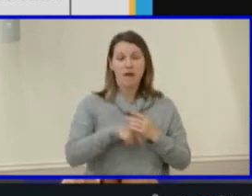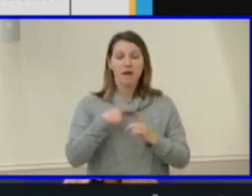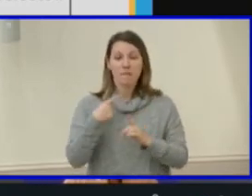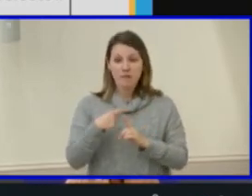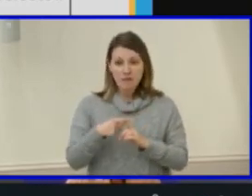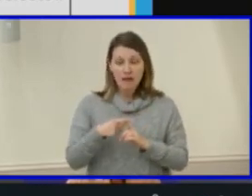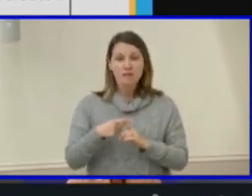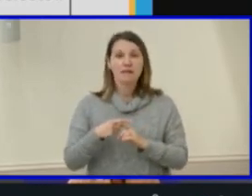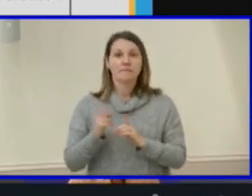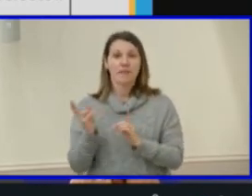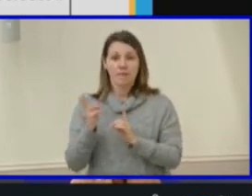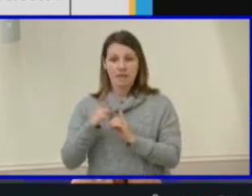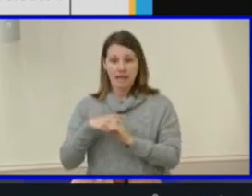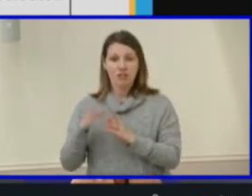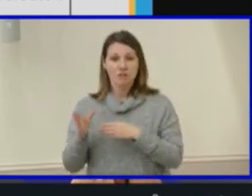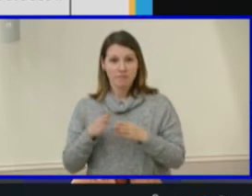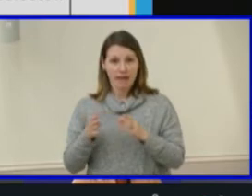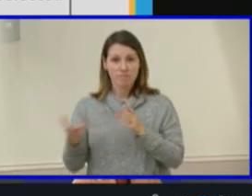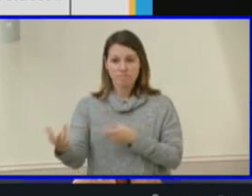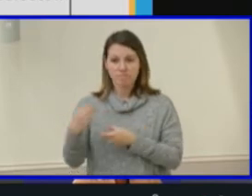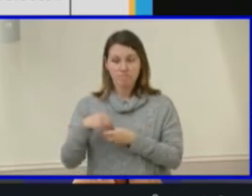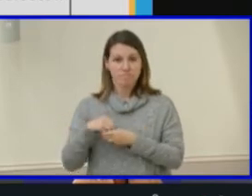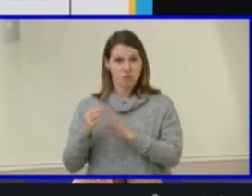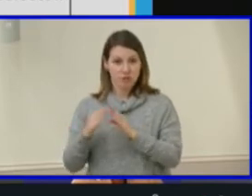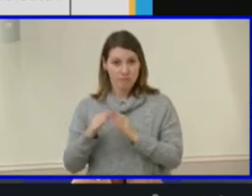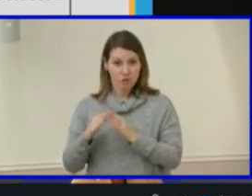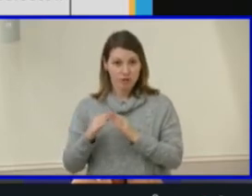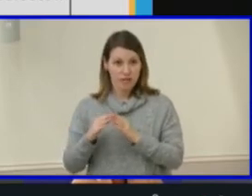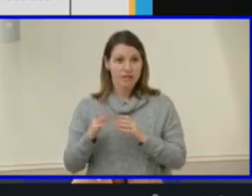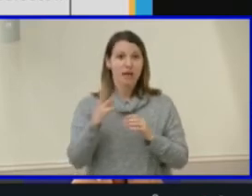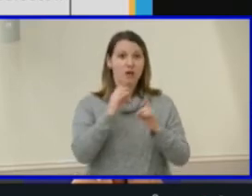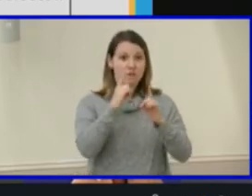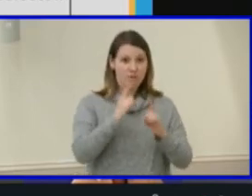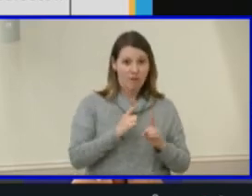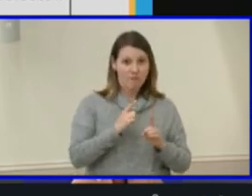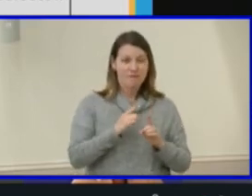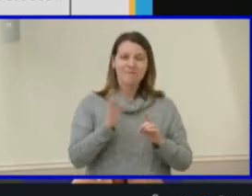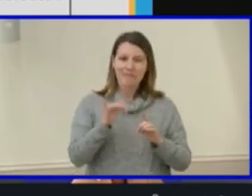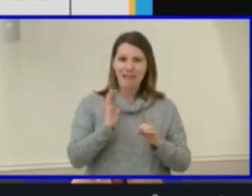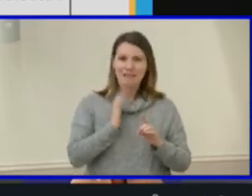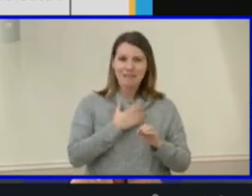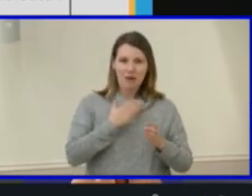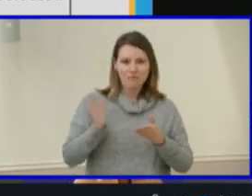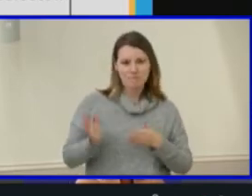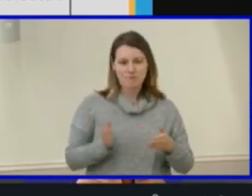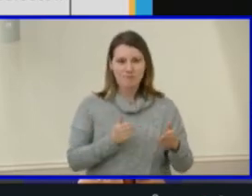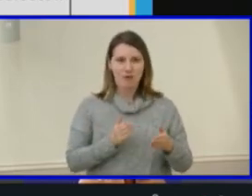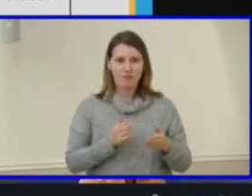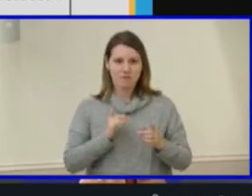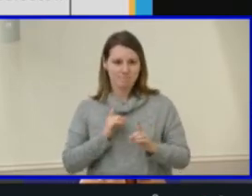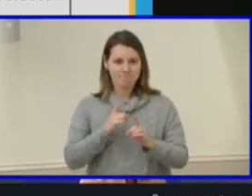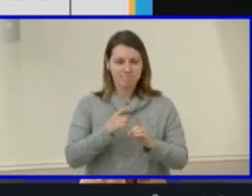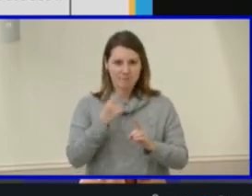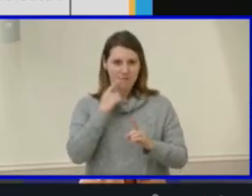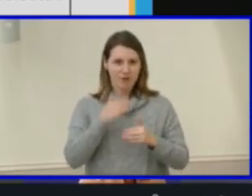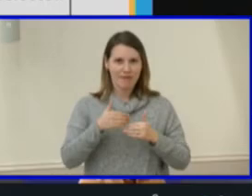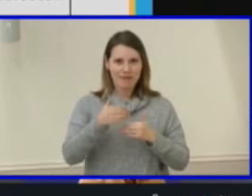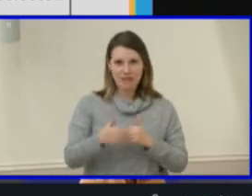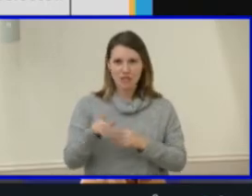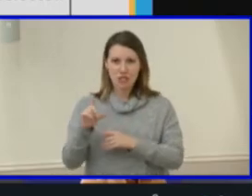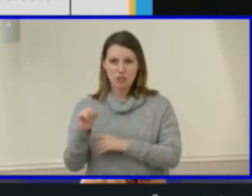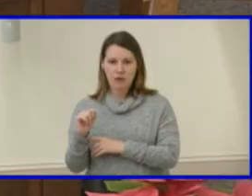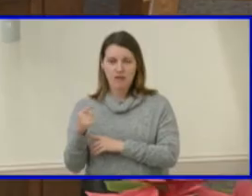growth goals, and targeted effort. Our proposed actions for the 2021-2022 application